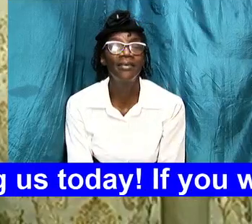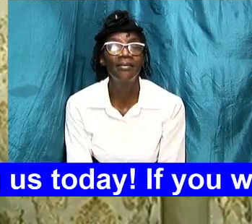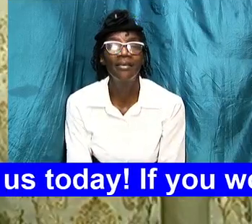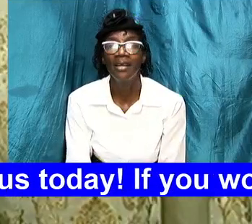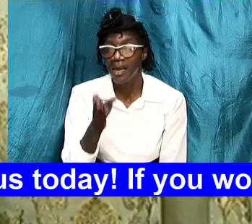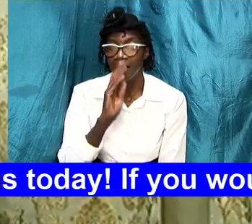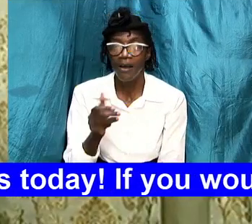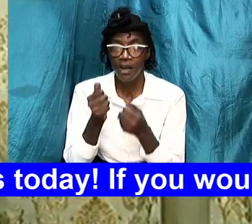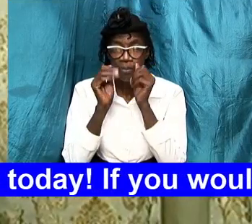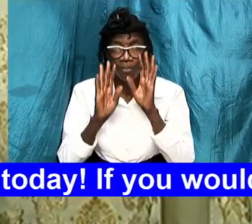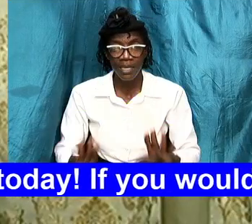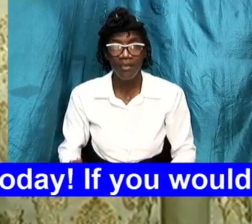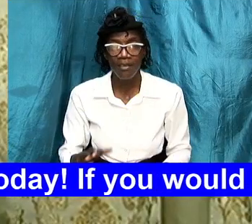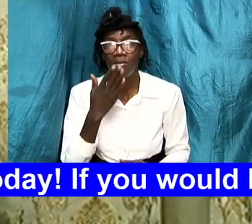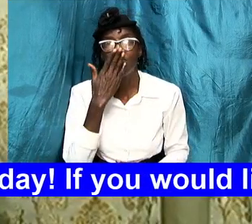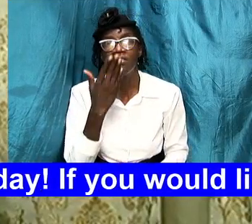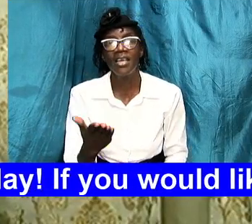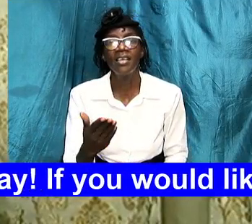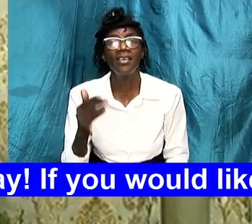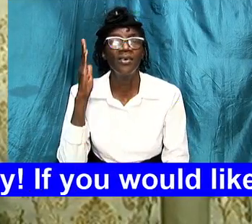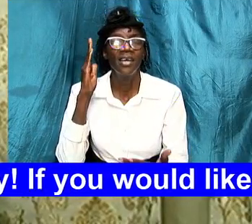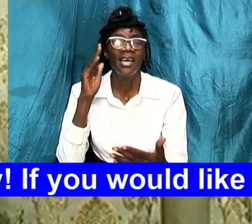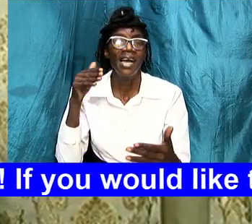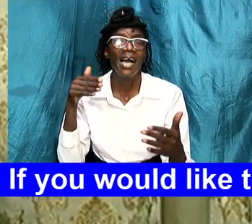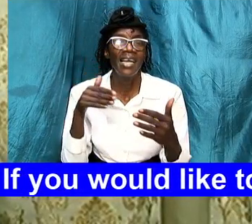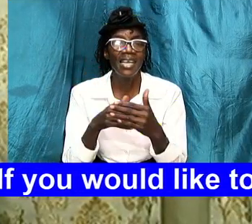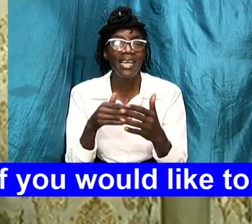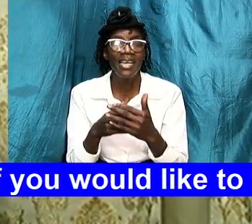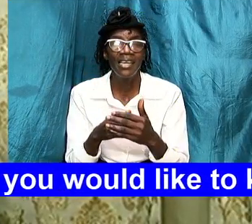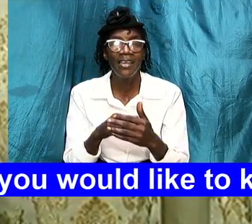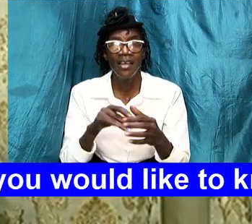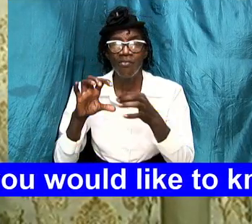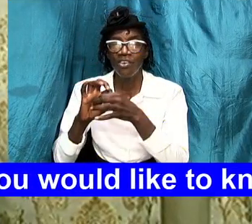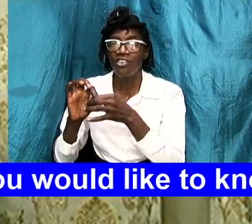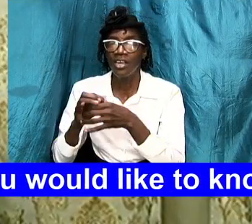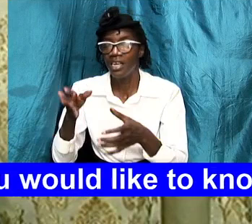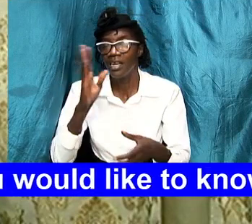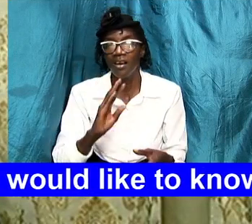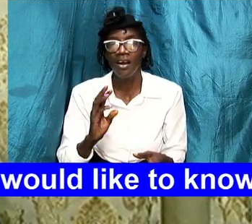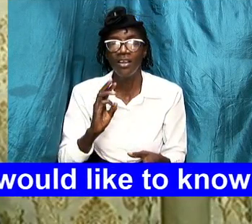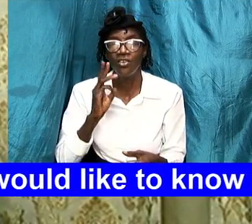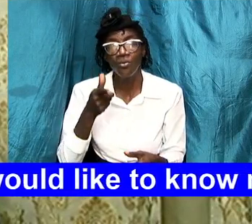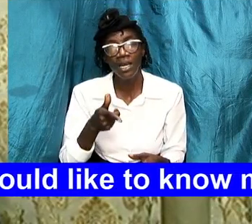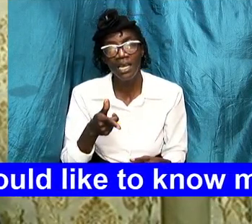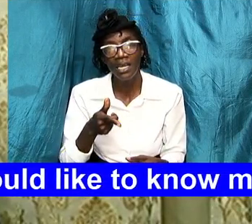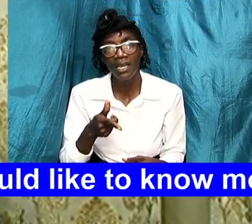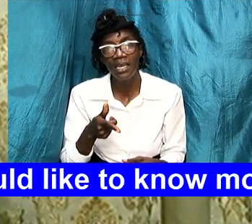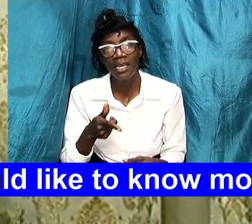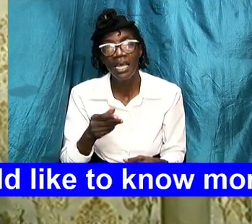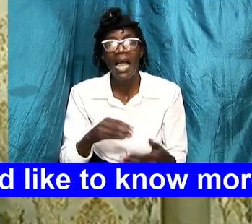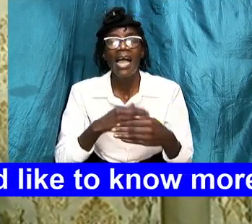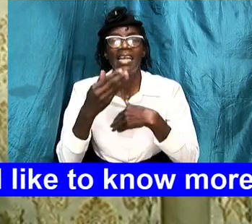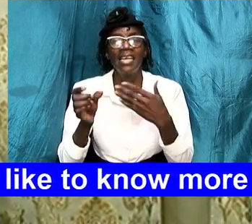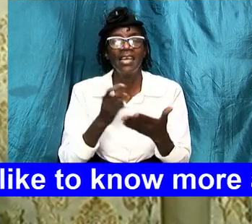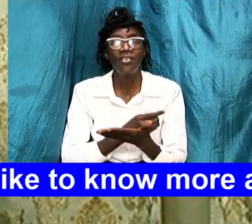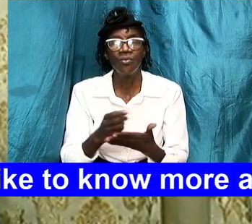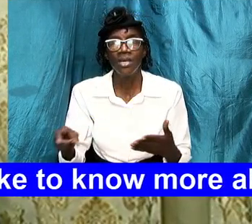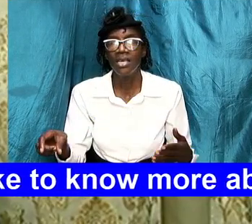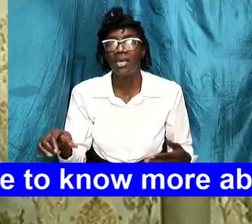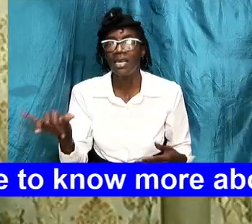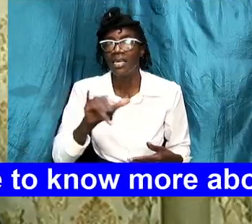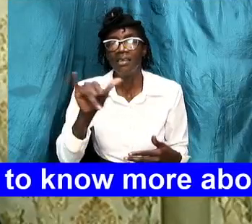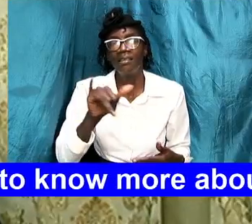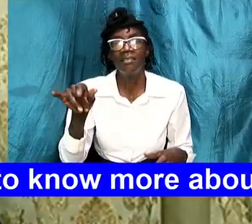god bless you and thank you again for joining and god's willing um as we said before next week same time